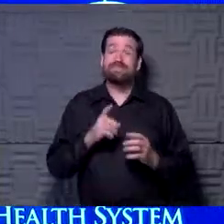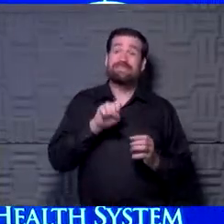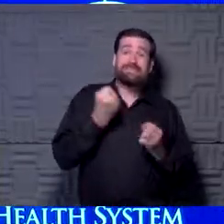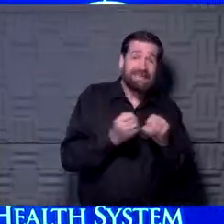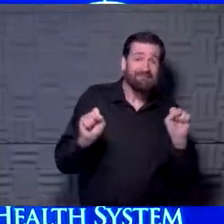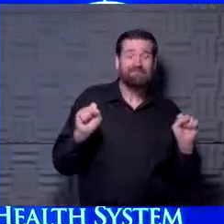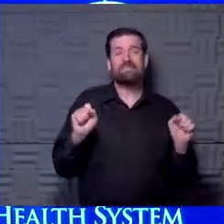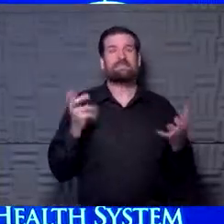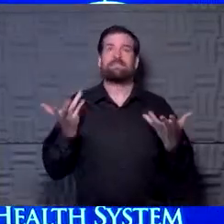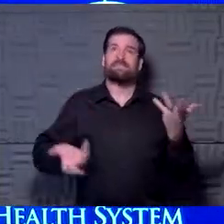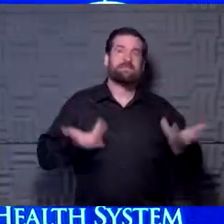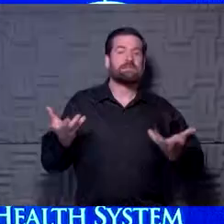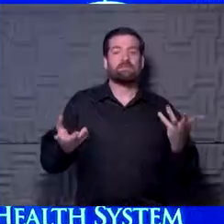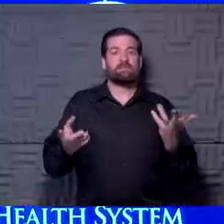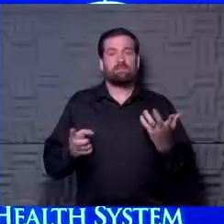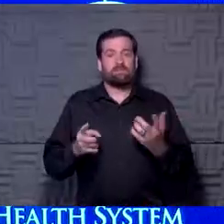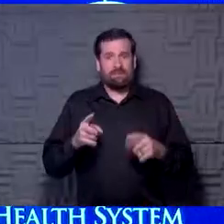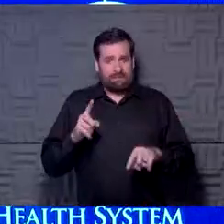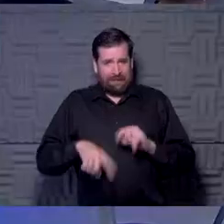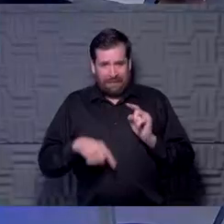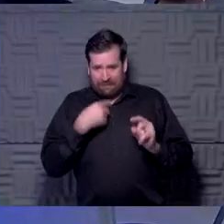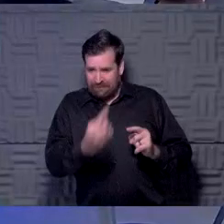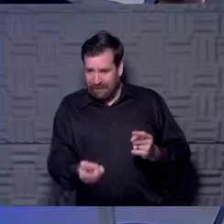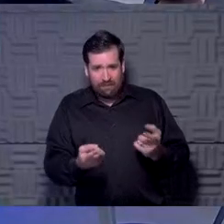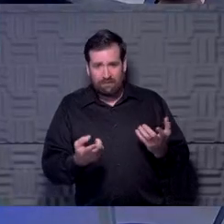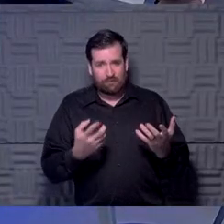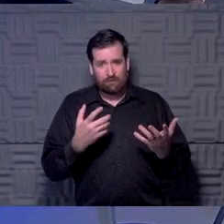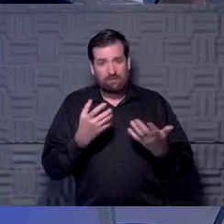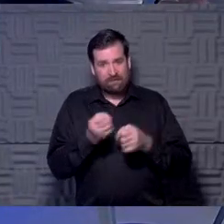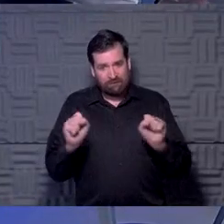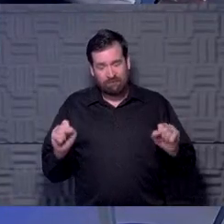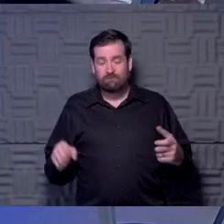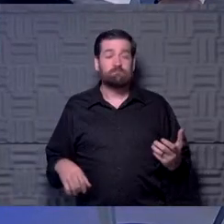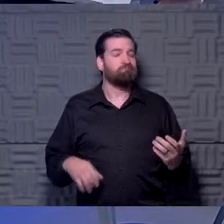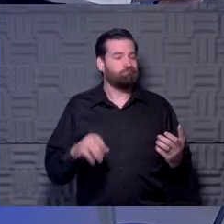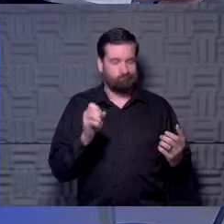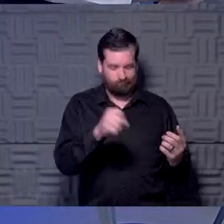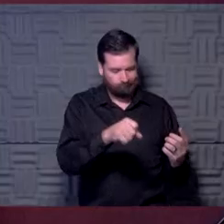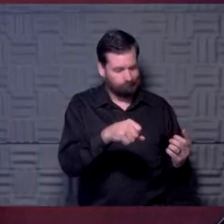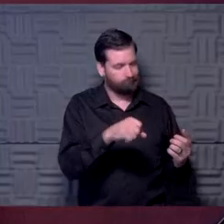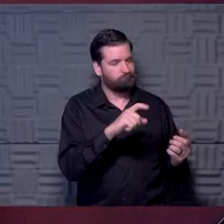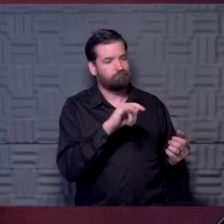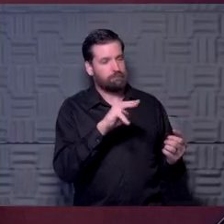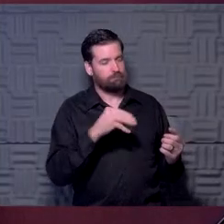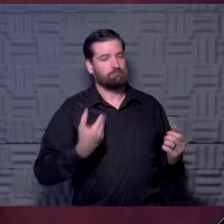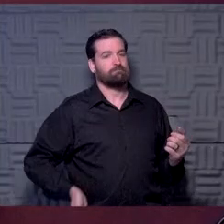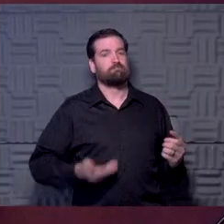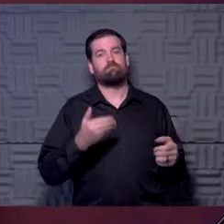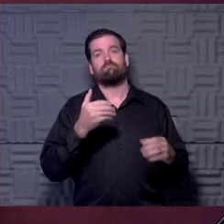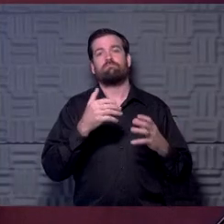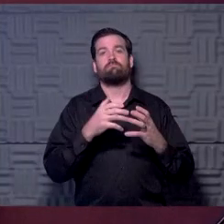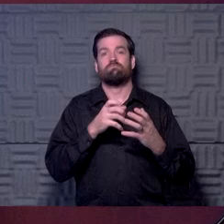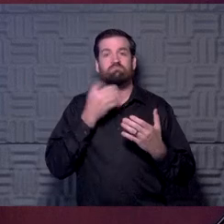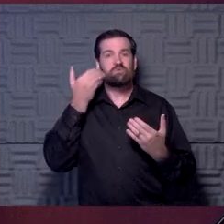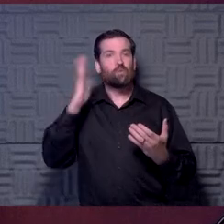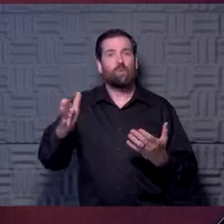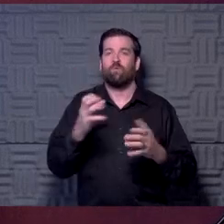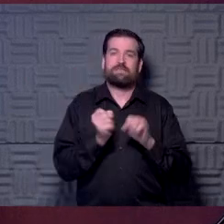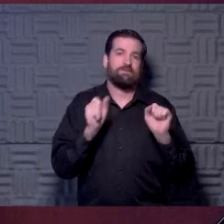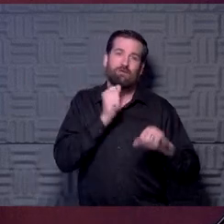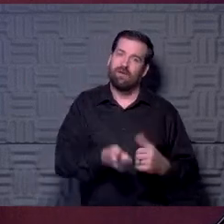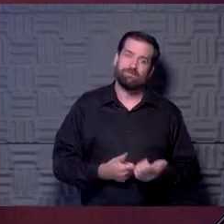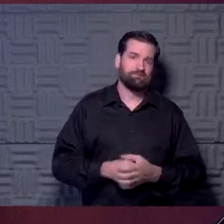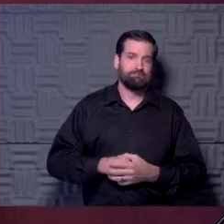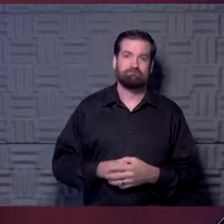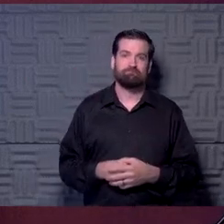is because some of this stuff occurs fairly late in the disease, Tim. Yeah. And I think there's a lot of unknown. And so we don't know if it's safe. And that's part of the